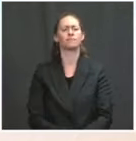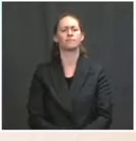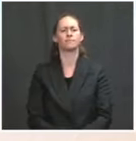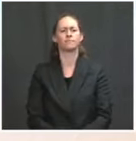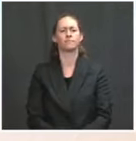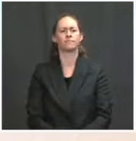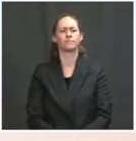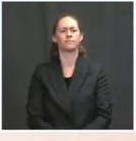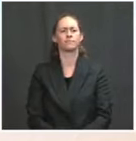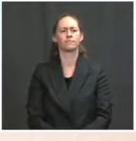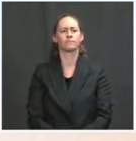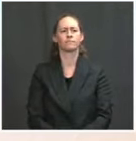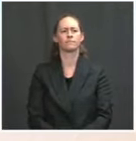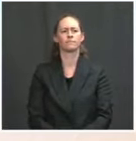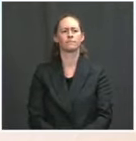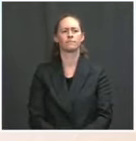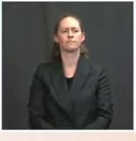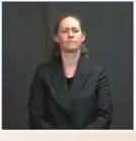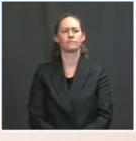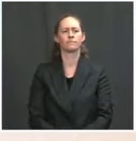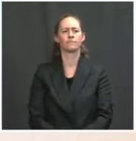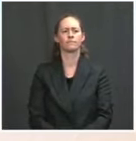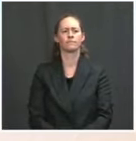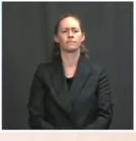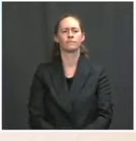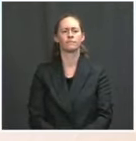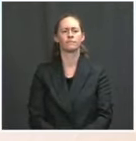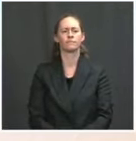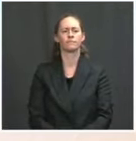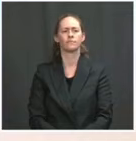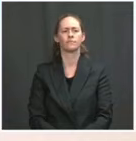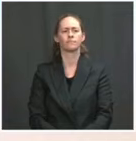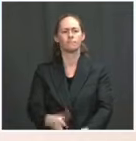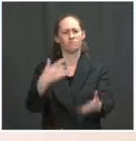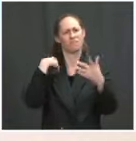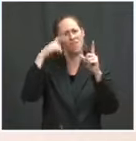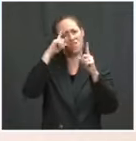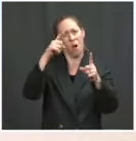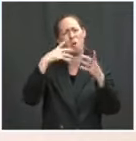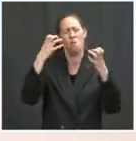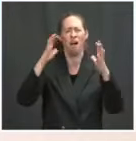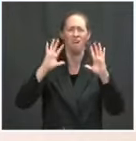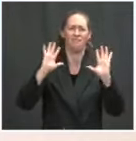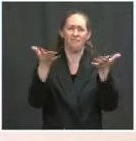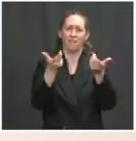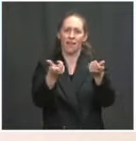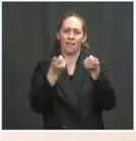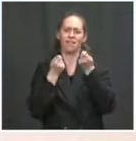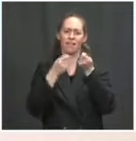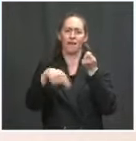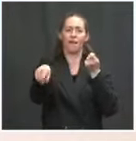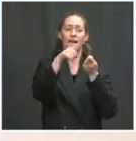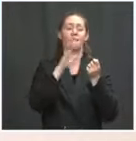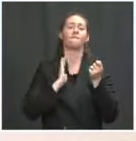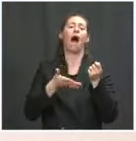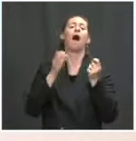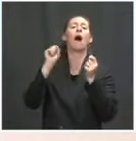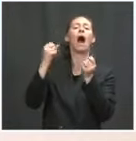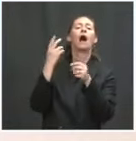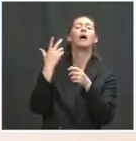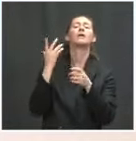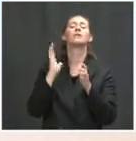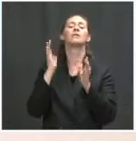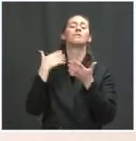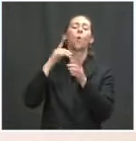those dollars to be used in the best way possible to provide the most nutritious benefit to American families. And